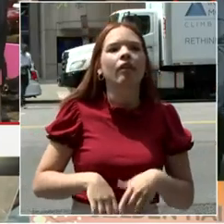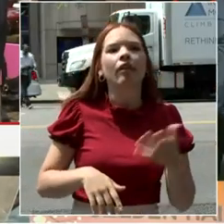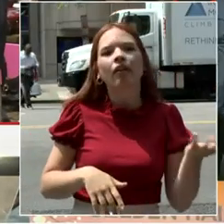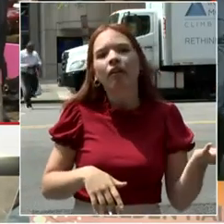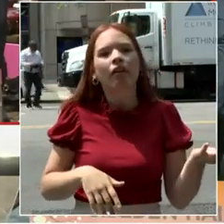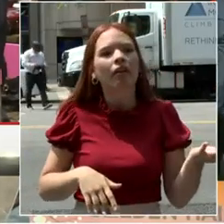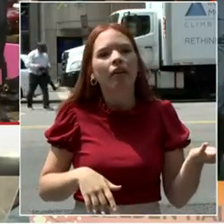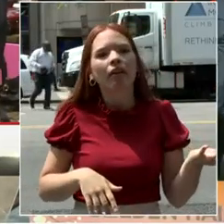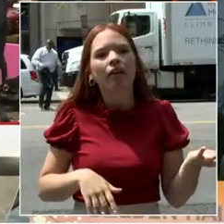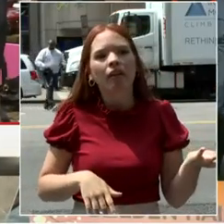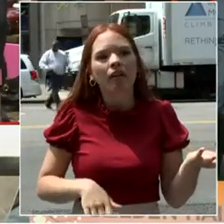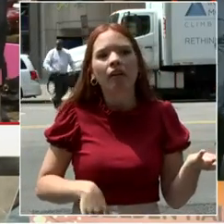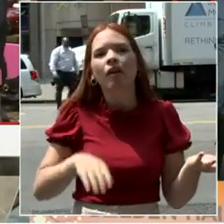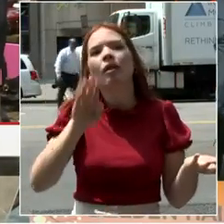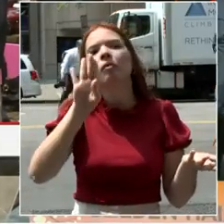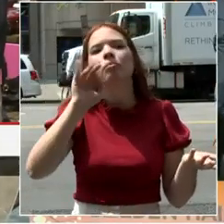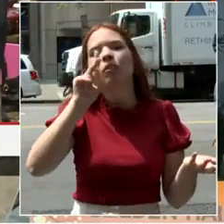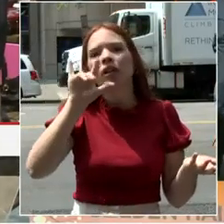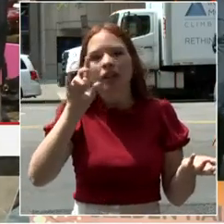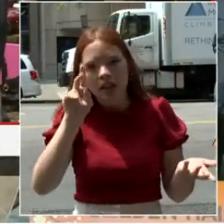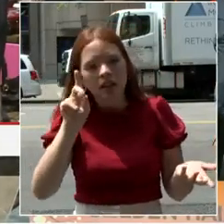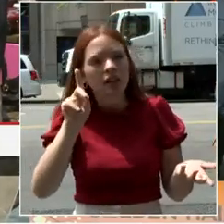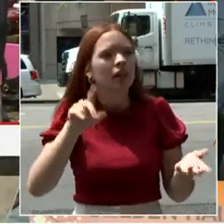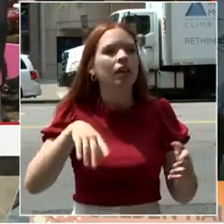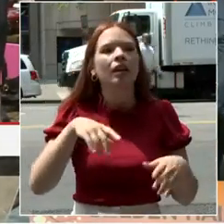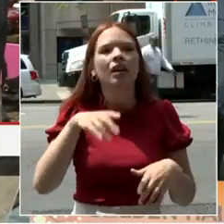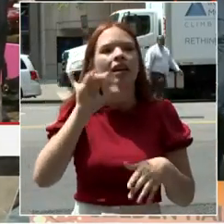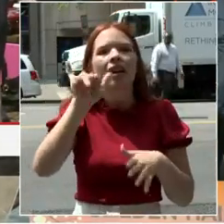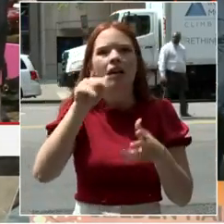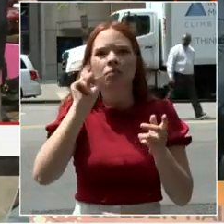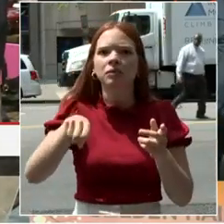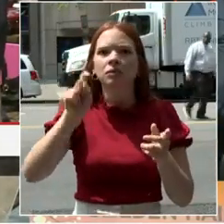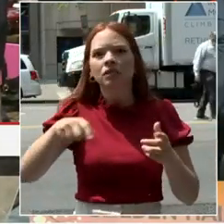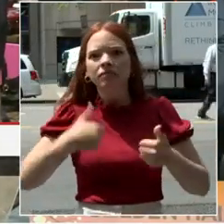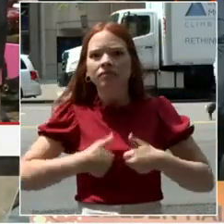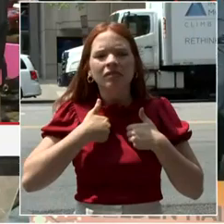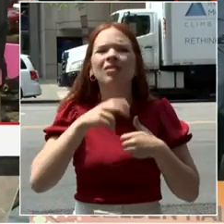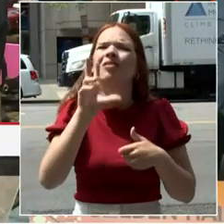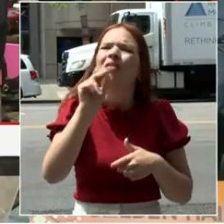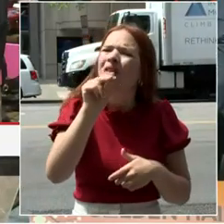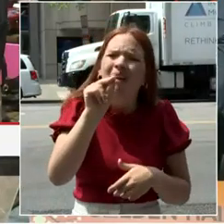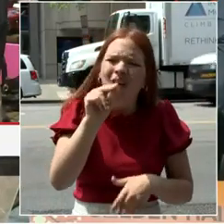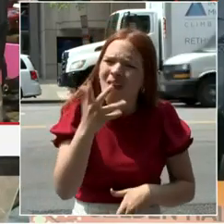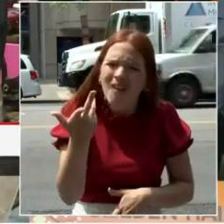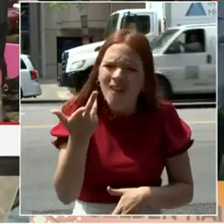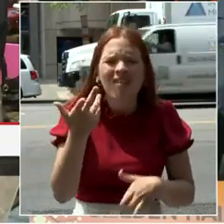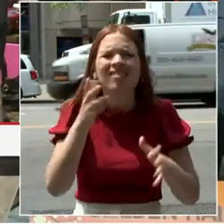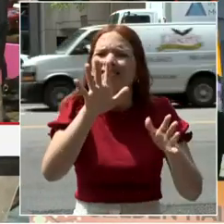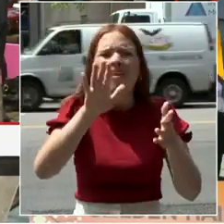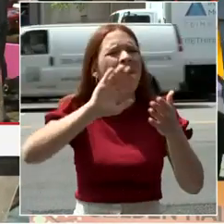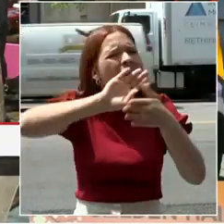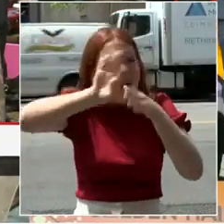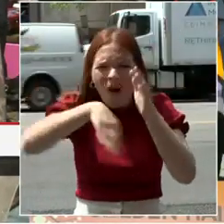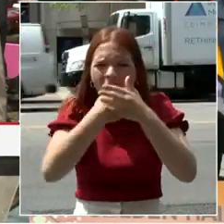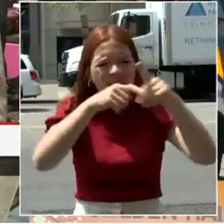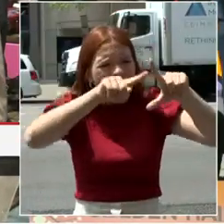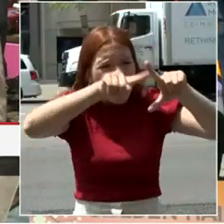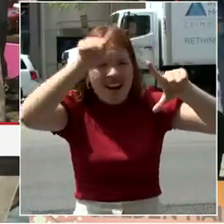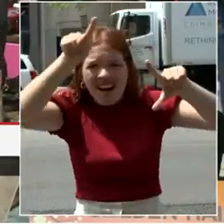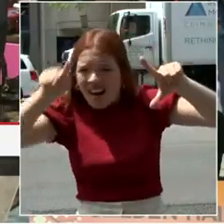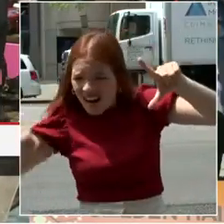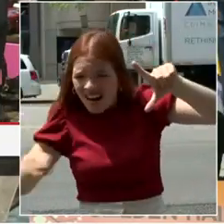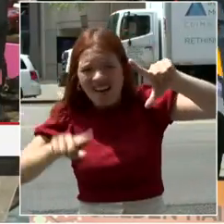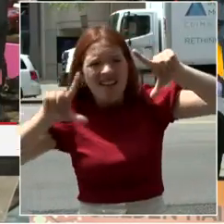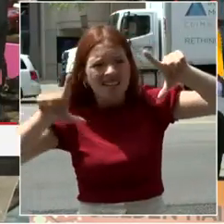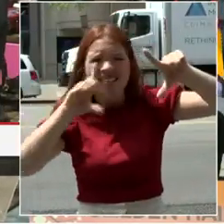and transportation parks and safety. And that is part of what our our strategy also